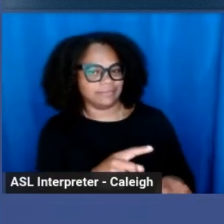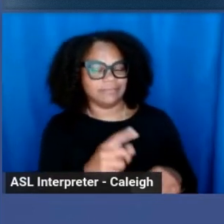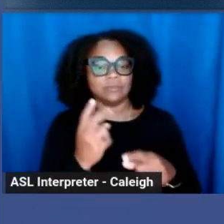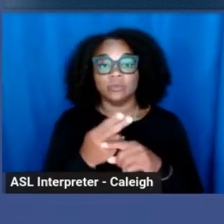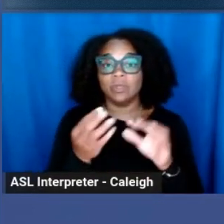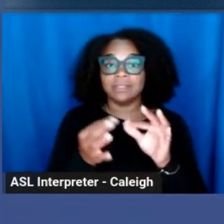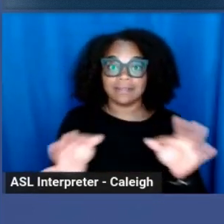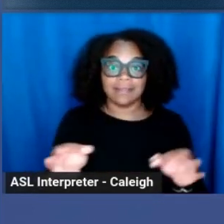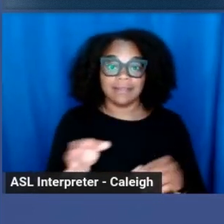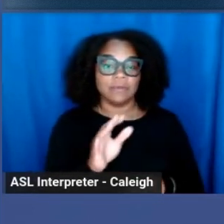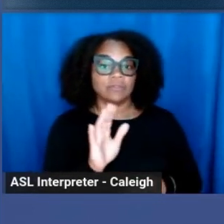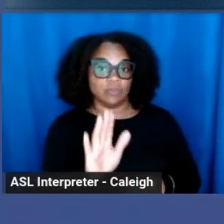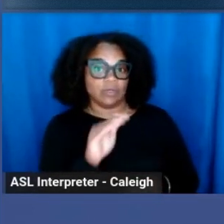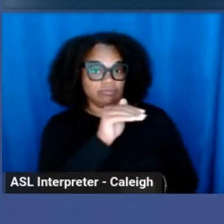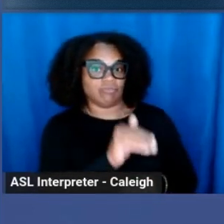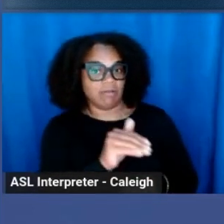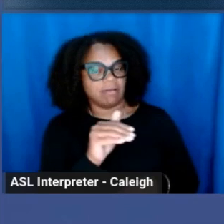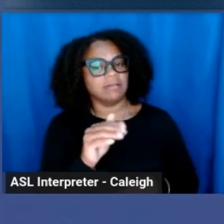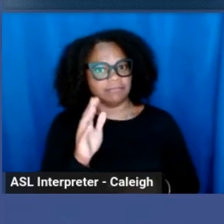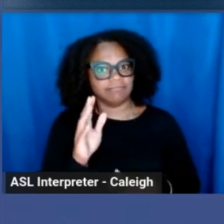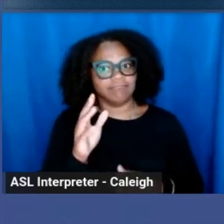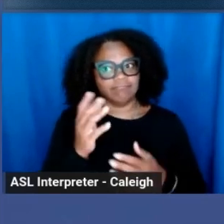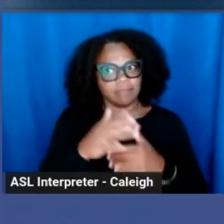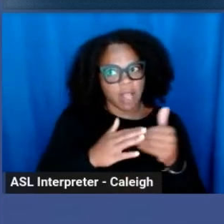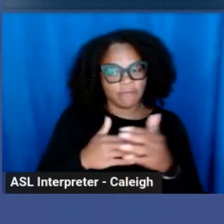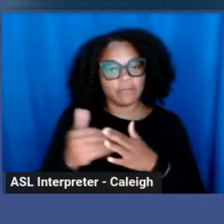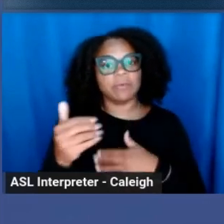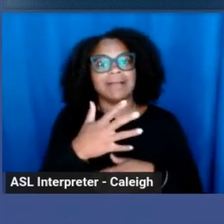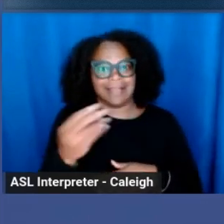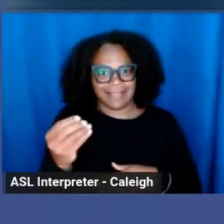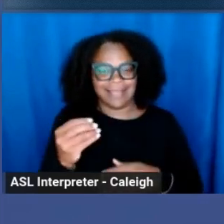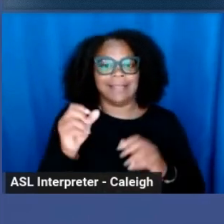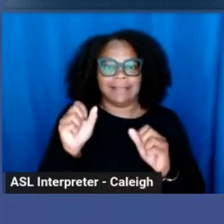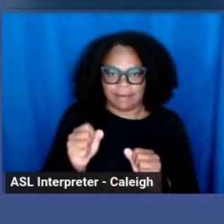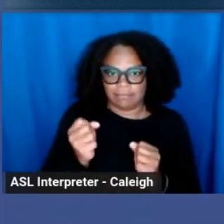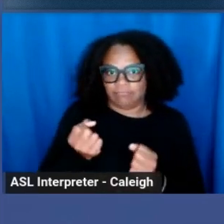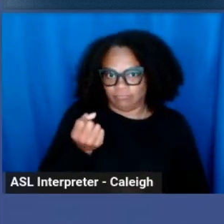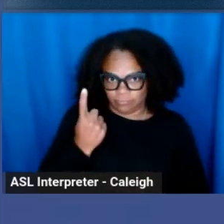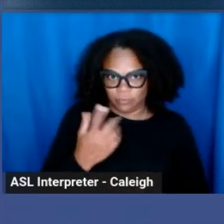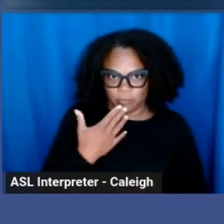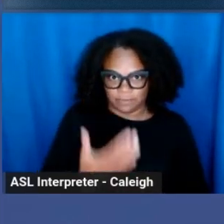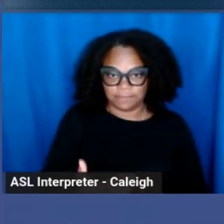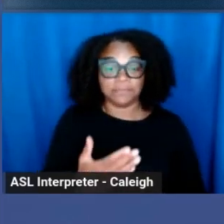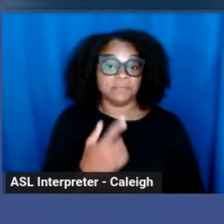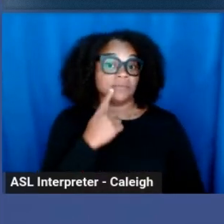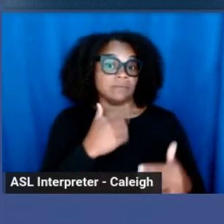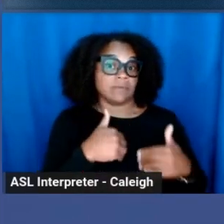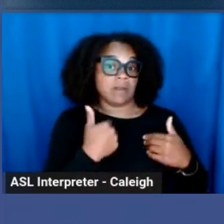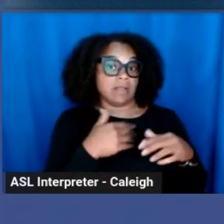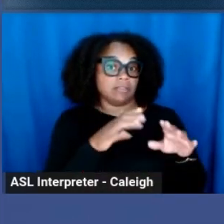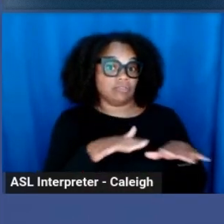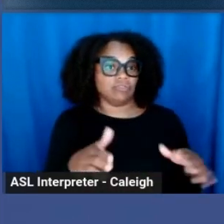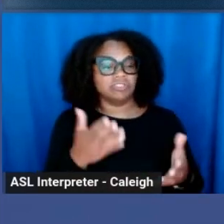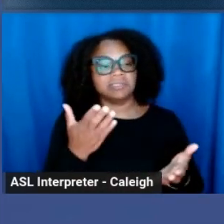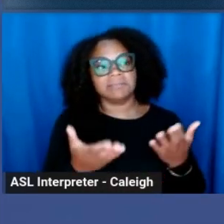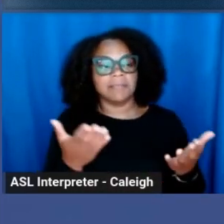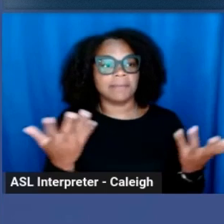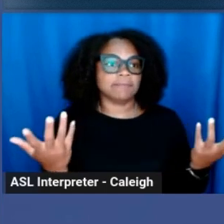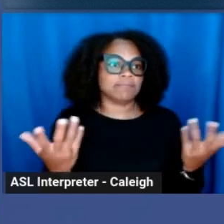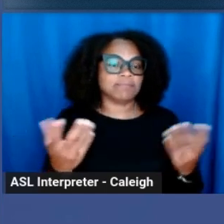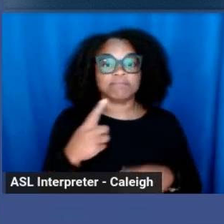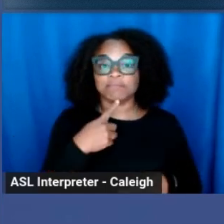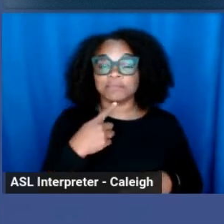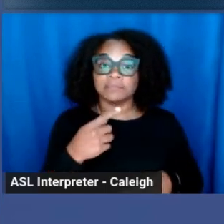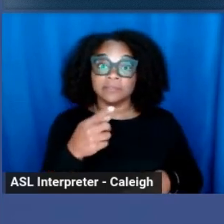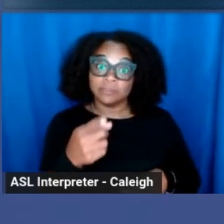language that your child's comfortable with, but also language that they can understand. So with younger children, you might want to just